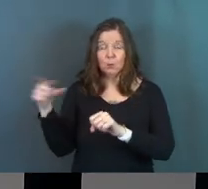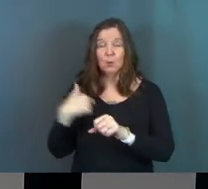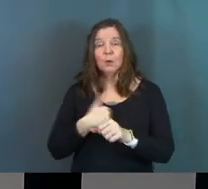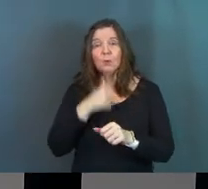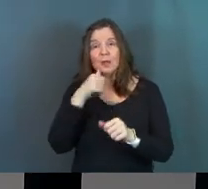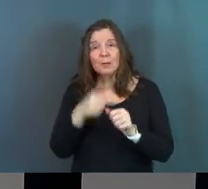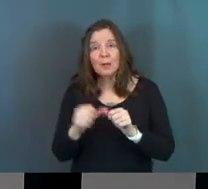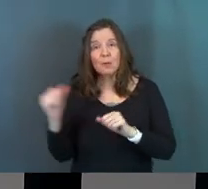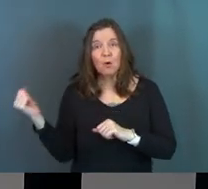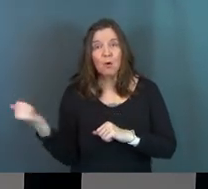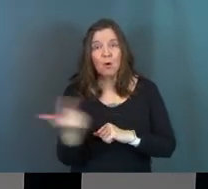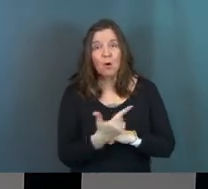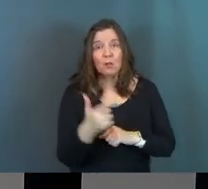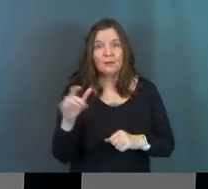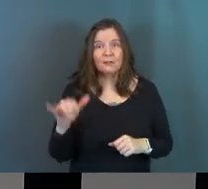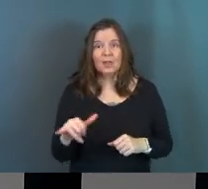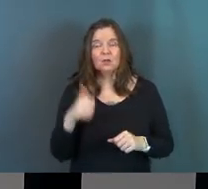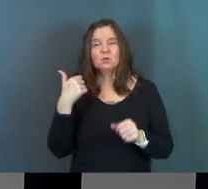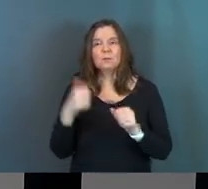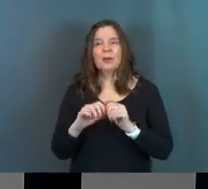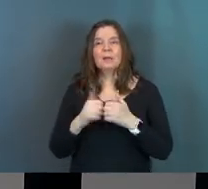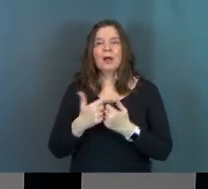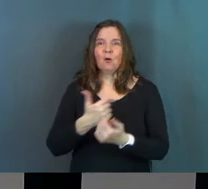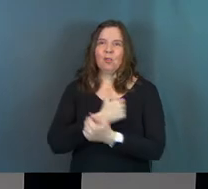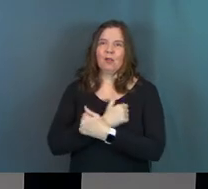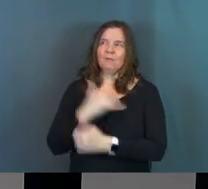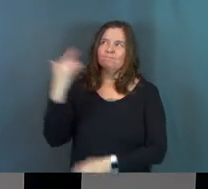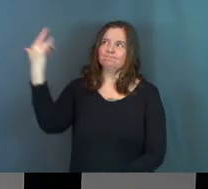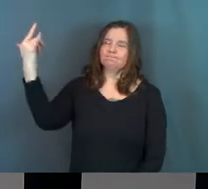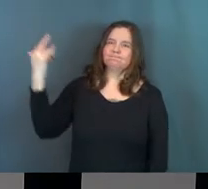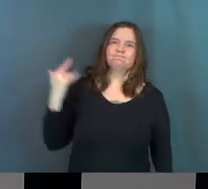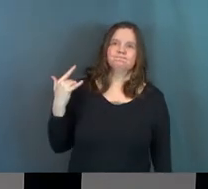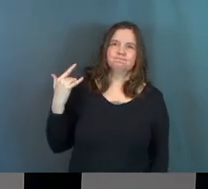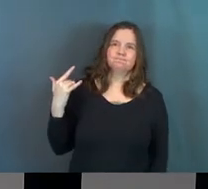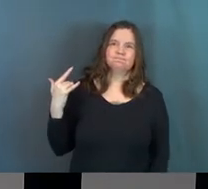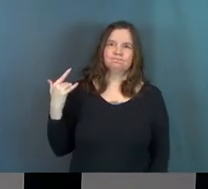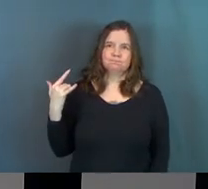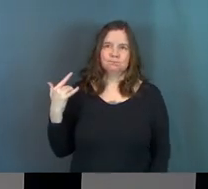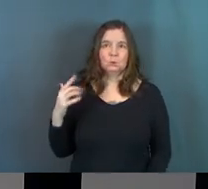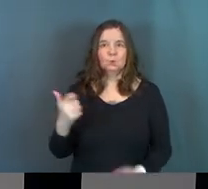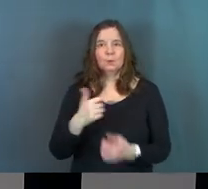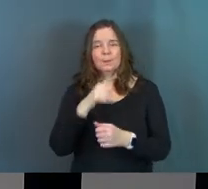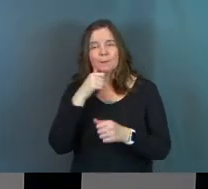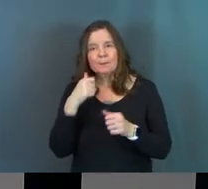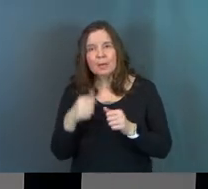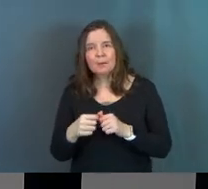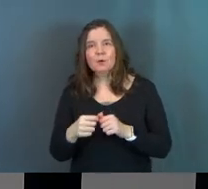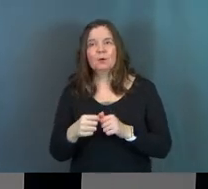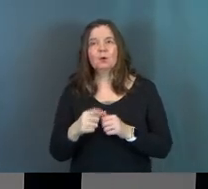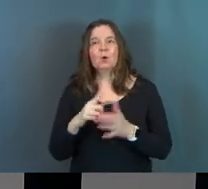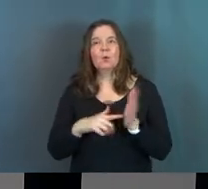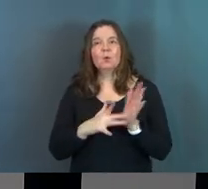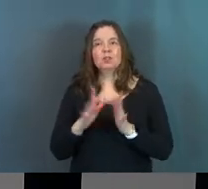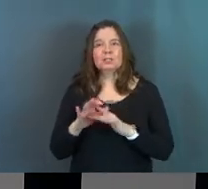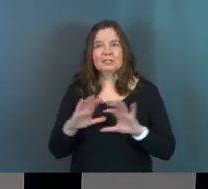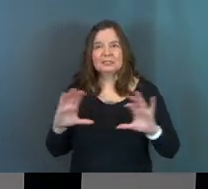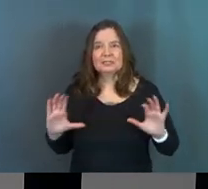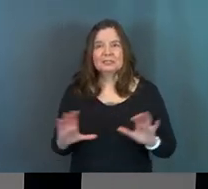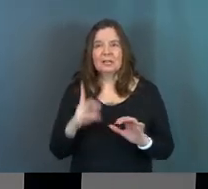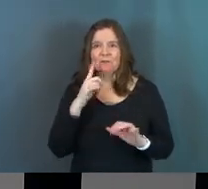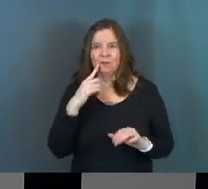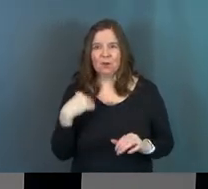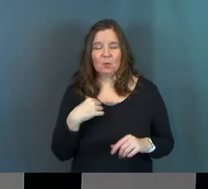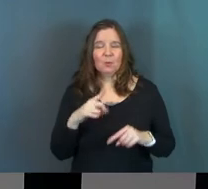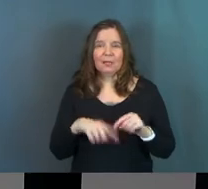remember all of that to remember how loved we are. We remember all of that to remember what Jesus did